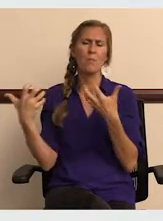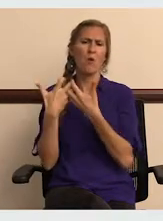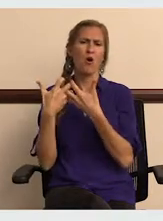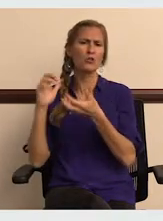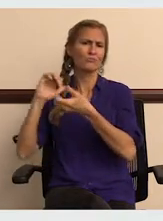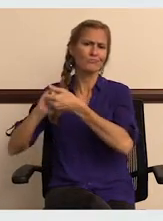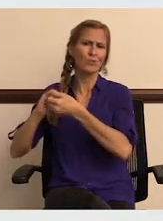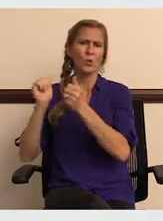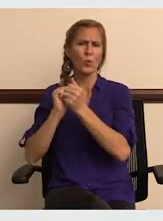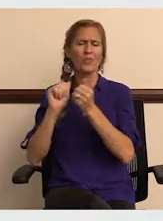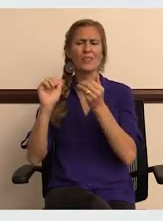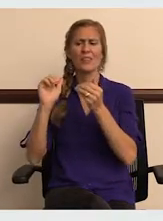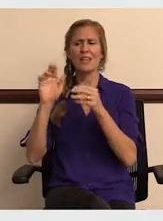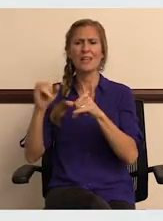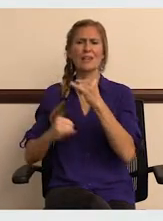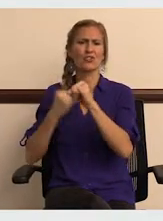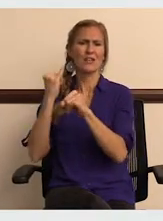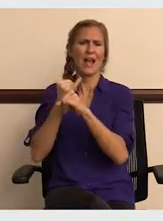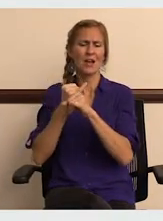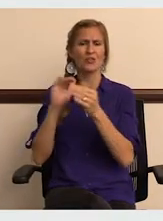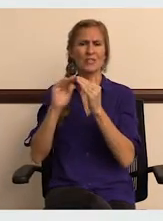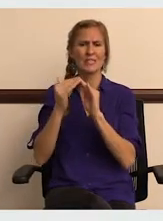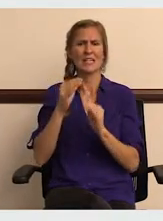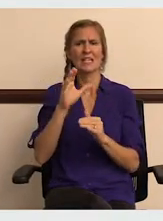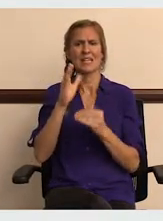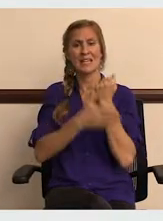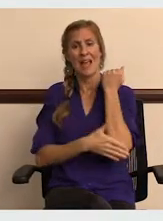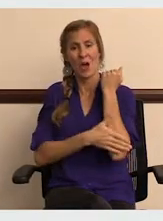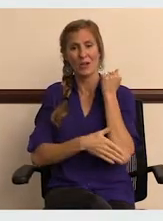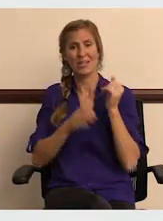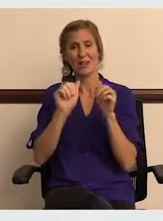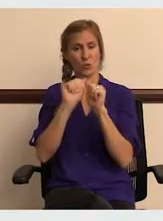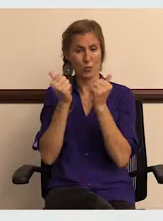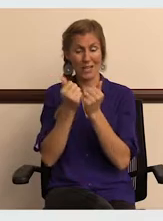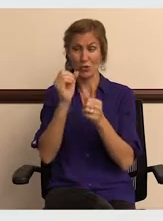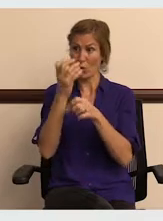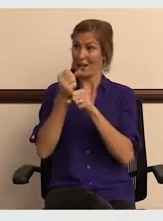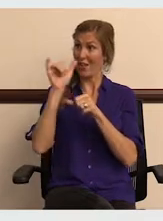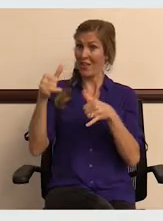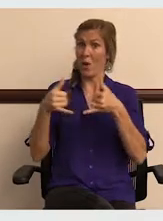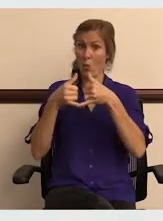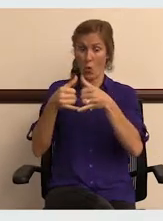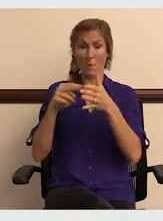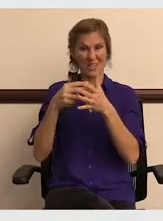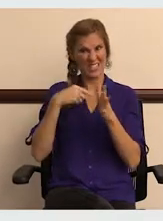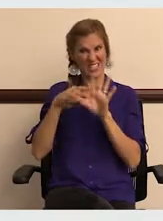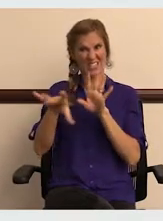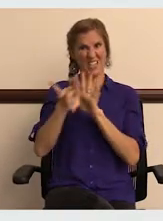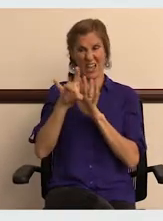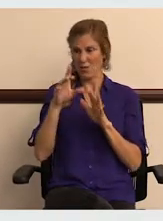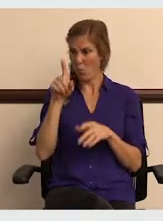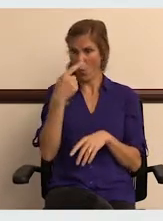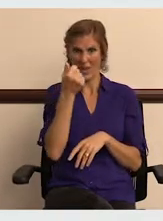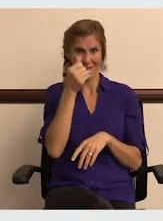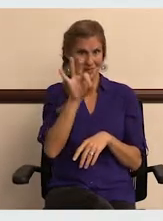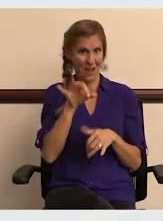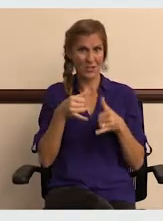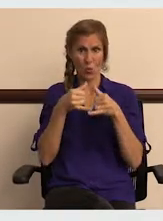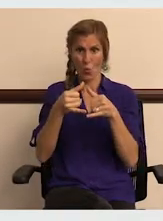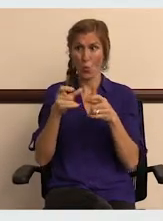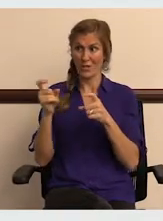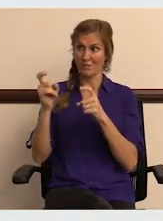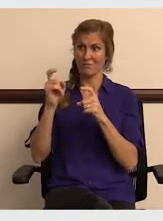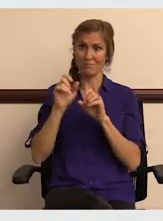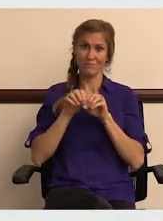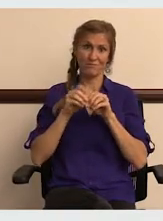in partnership with the International City and County Managers Association. so getting this award and being selected, there was only 19